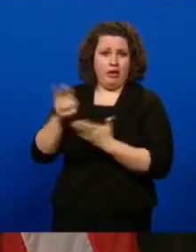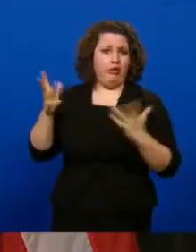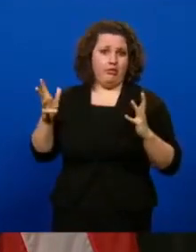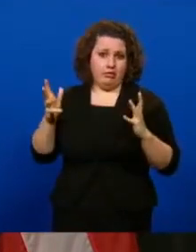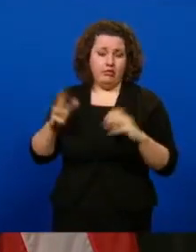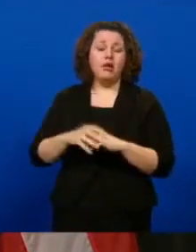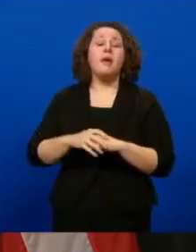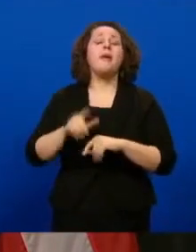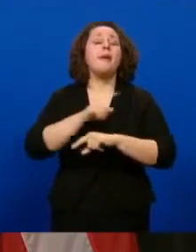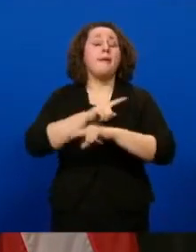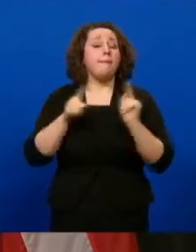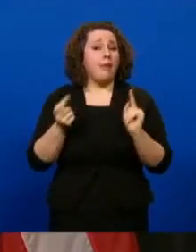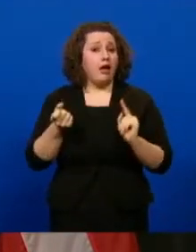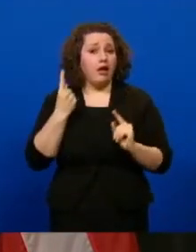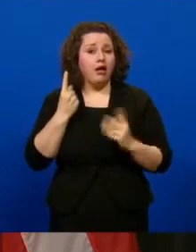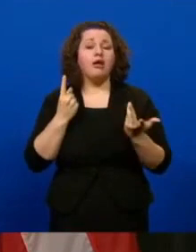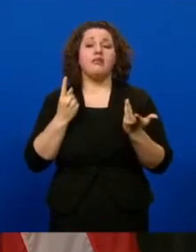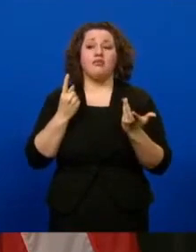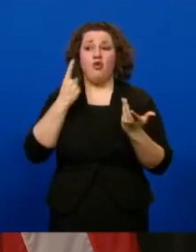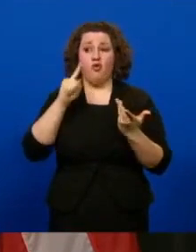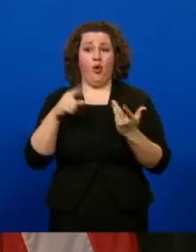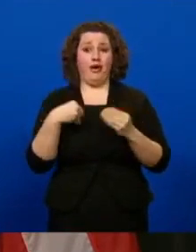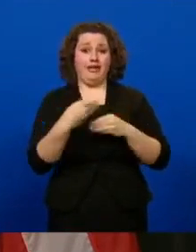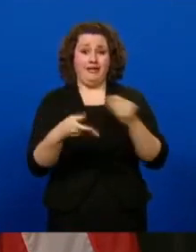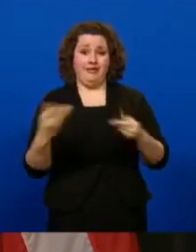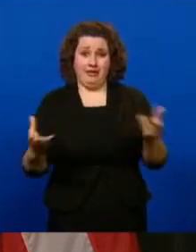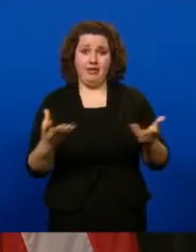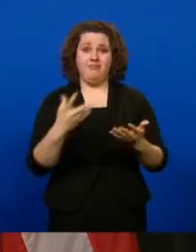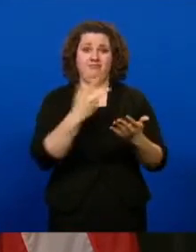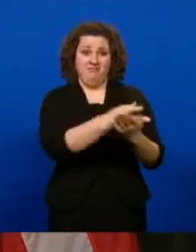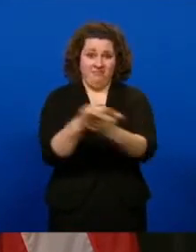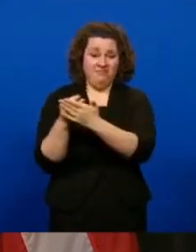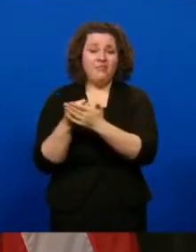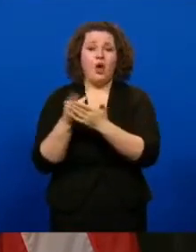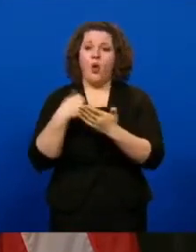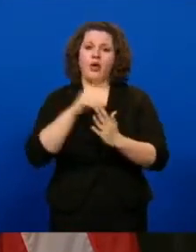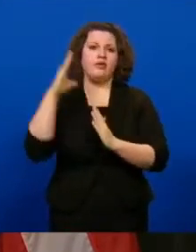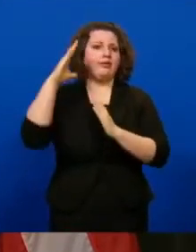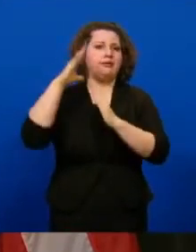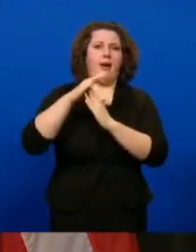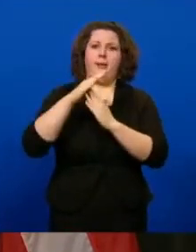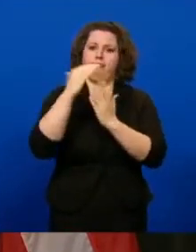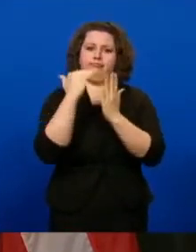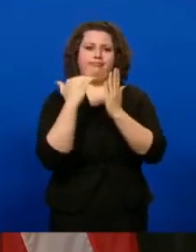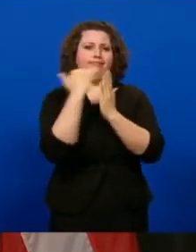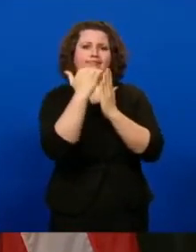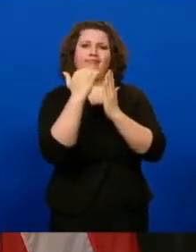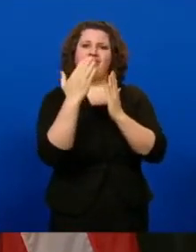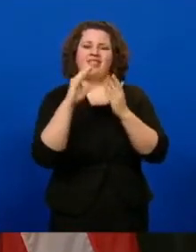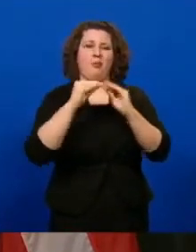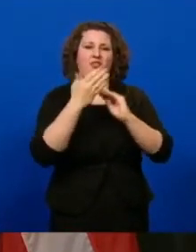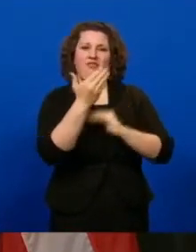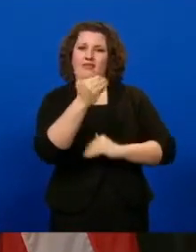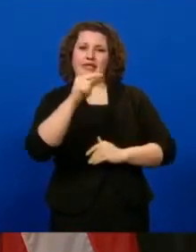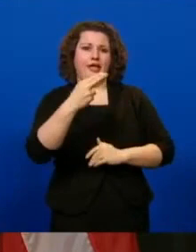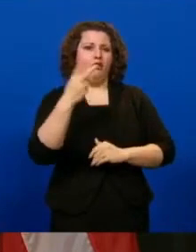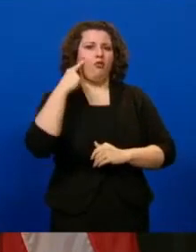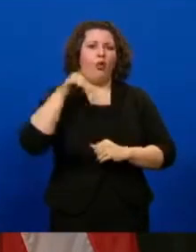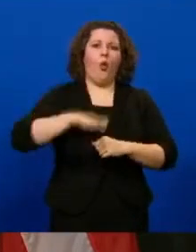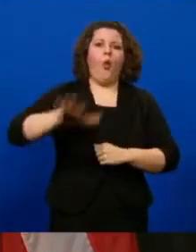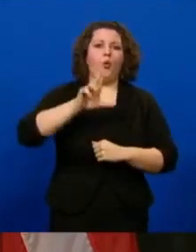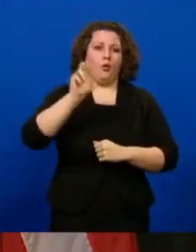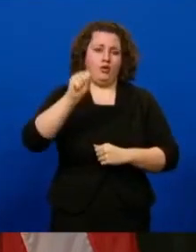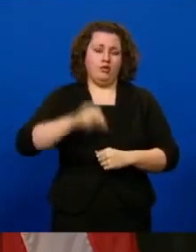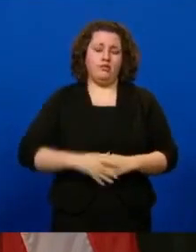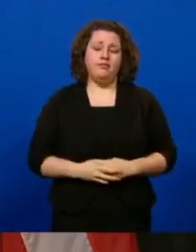However, when it comes to administering those doses, we're near the top of the list, ranking 15th in the country.